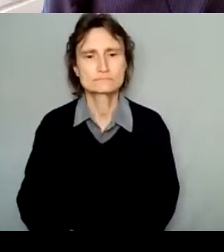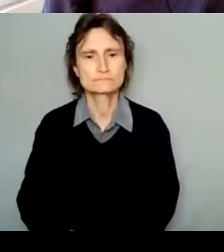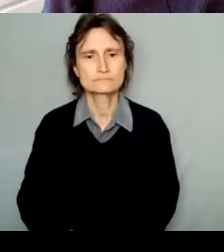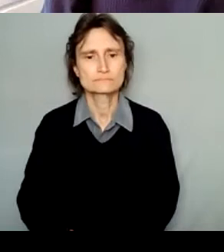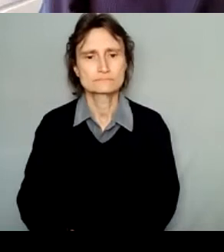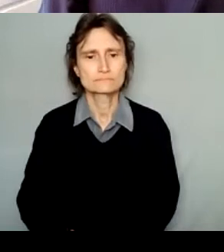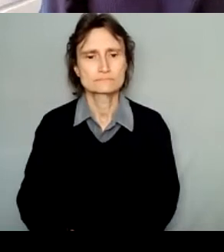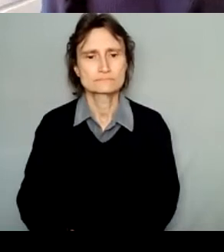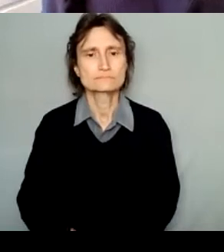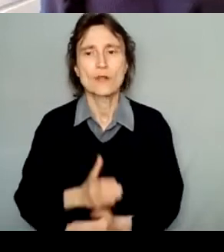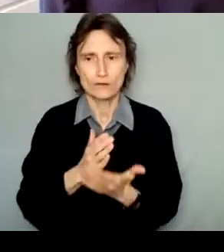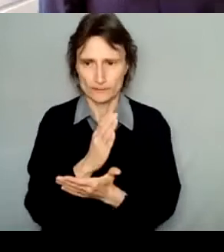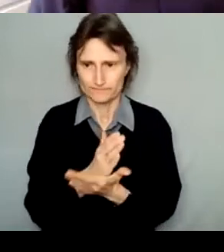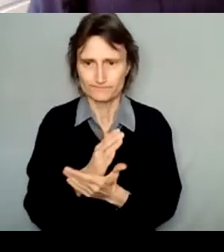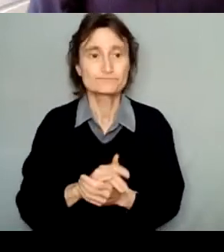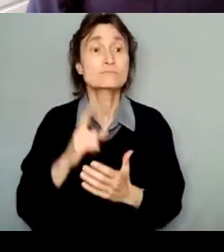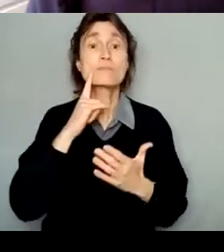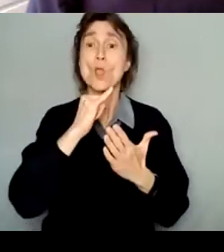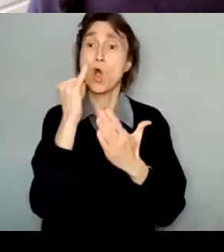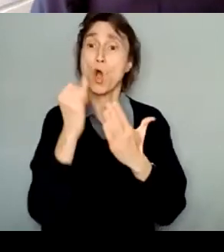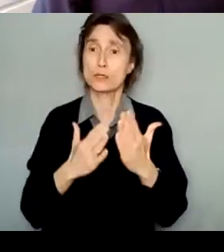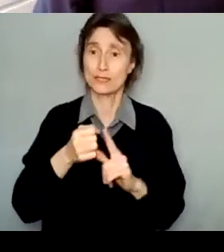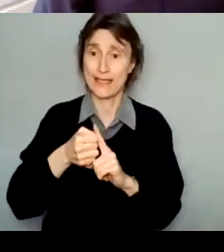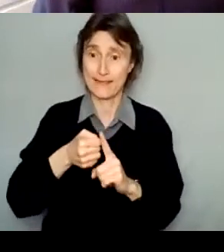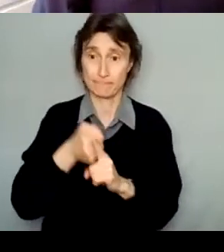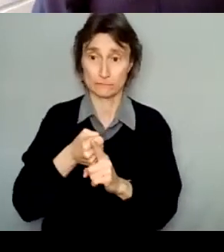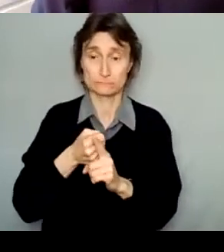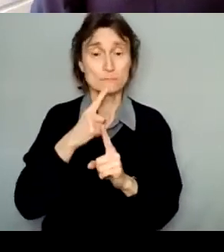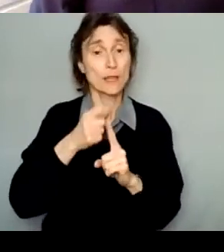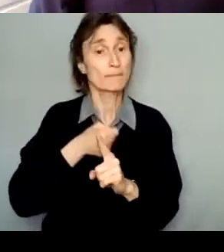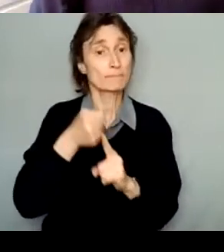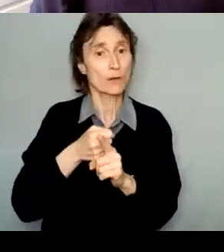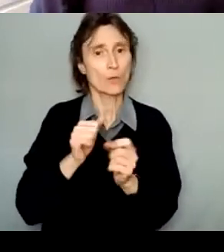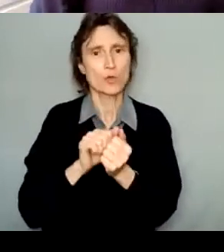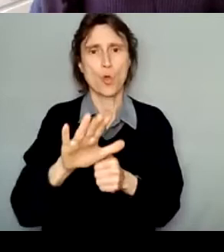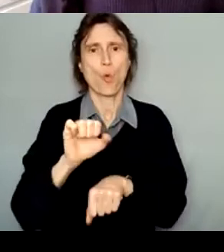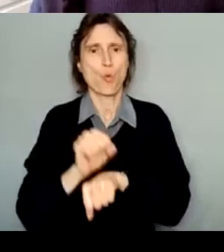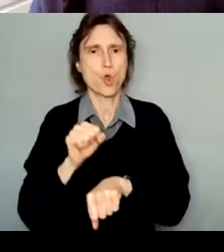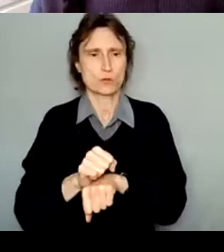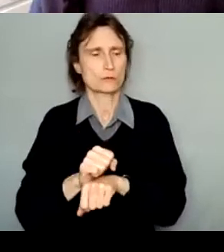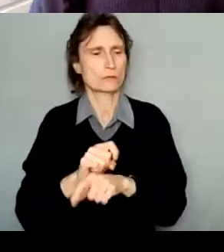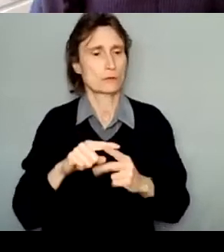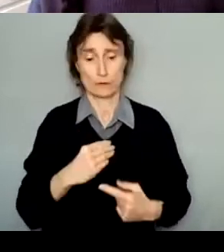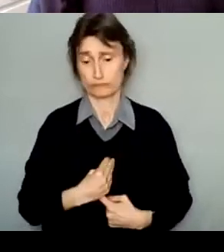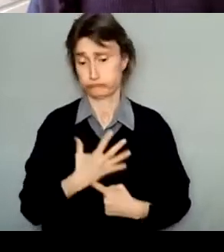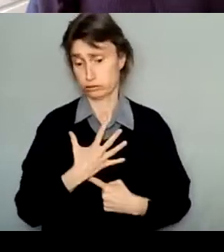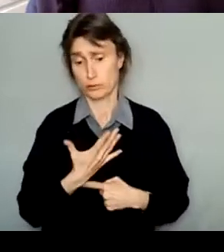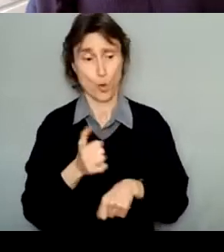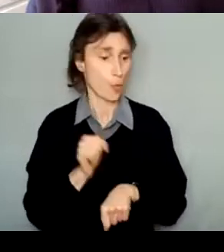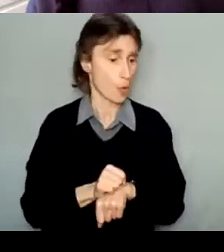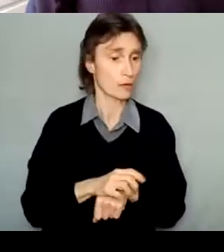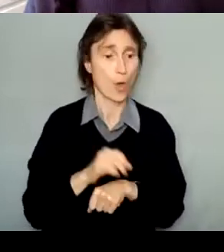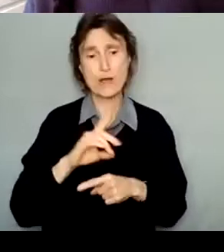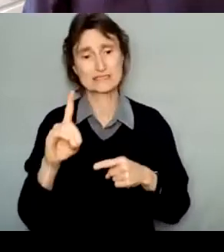Okay. Artistic Impact explores the impact on your work, practice, or discipline. This section